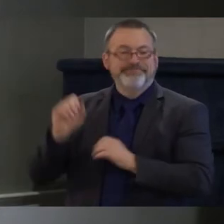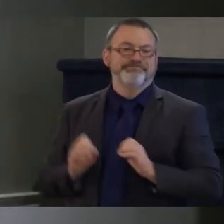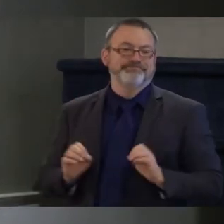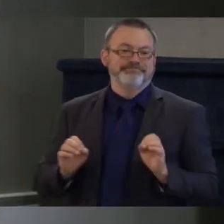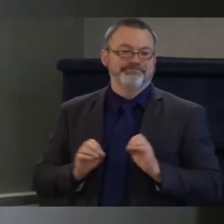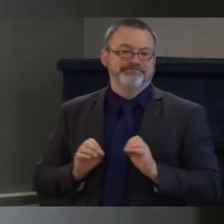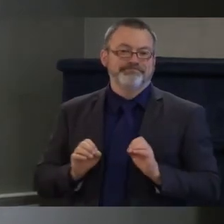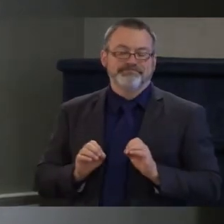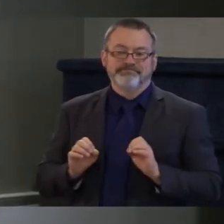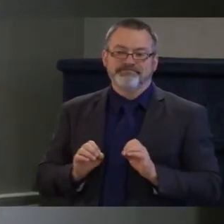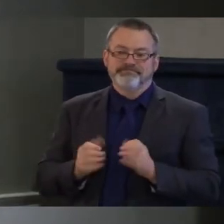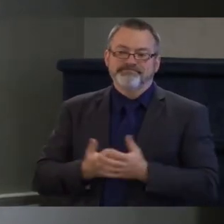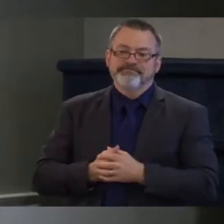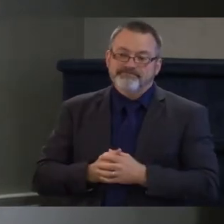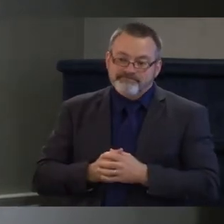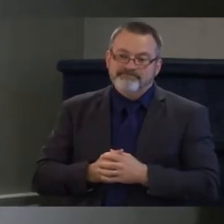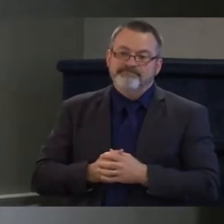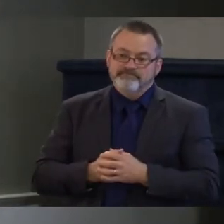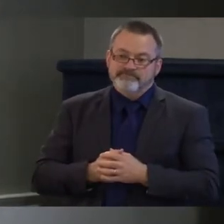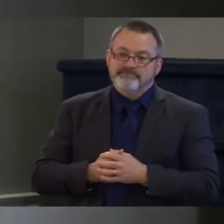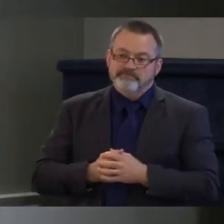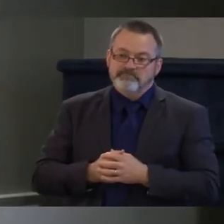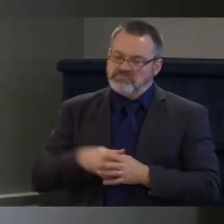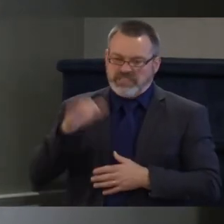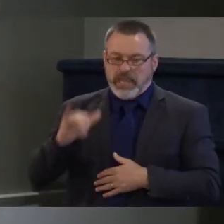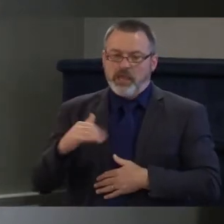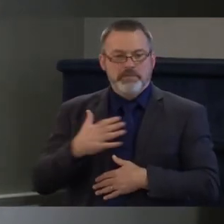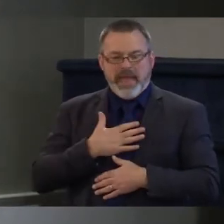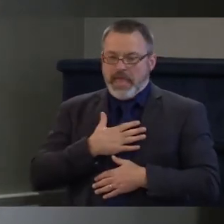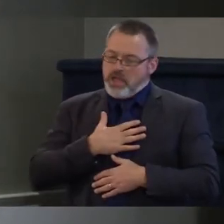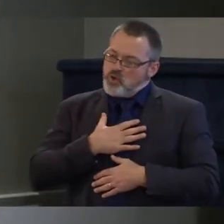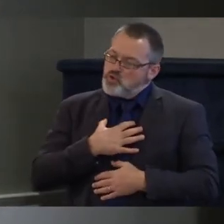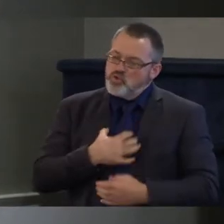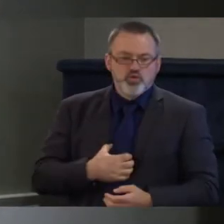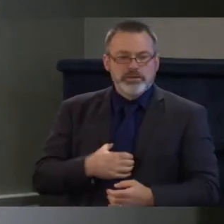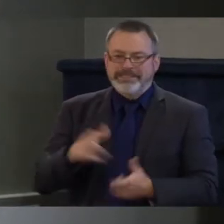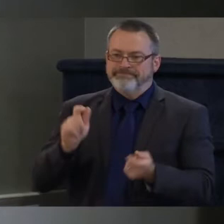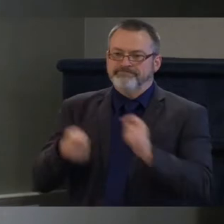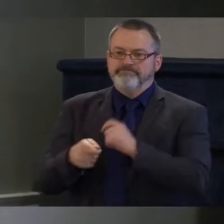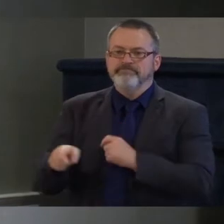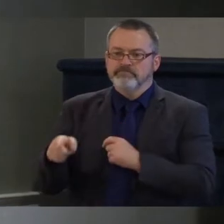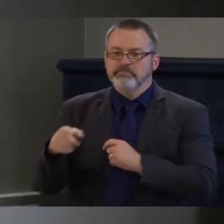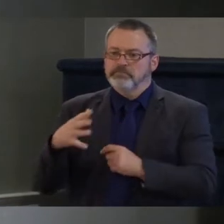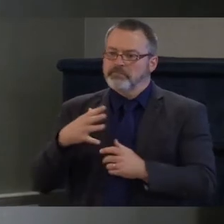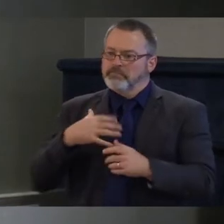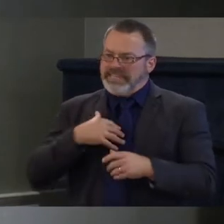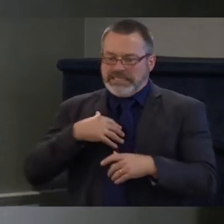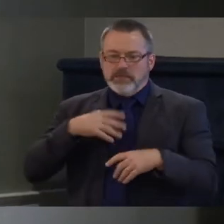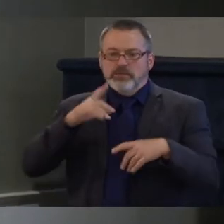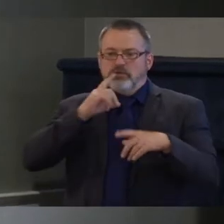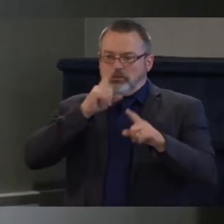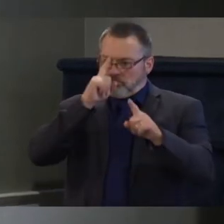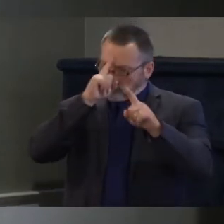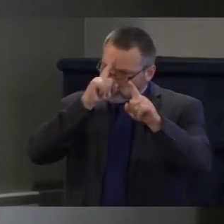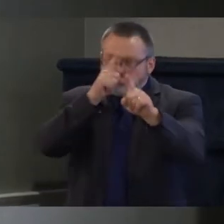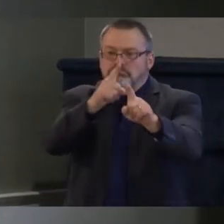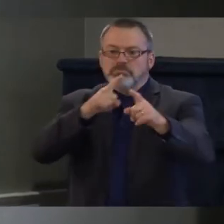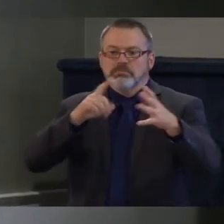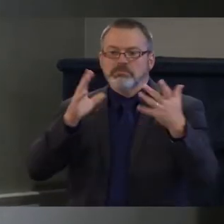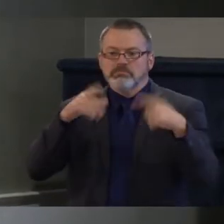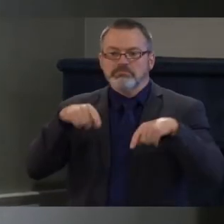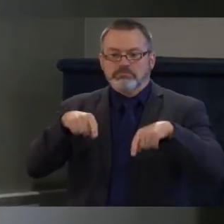where I feel very, very strongly, an area where I've done a tremendous amount of advocacy when I was working for the ICRC around